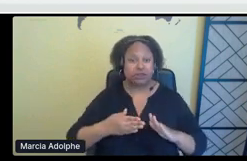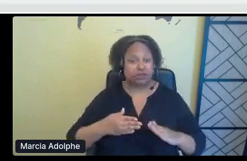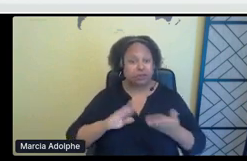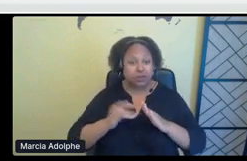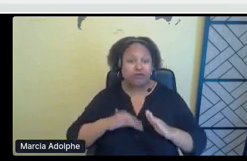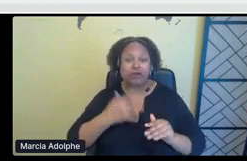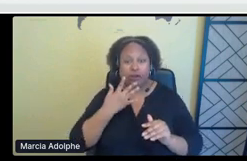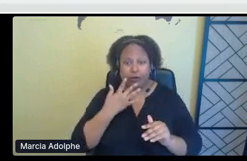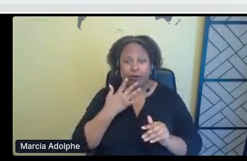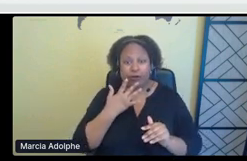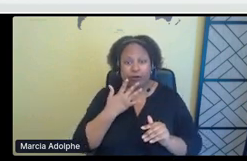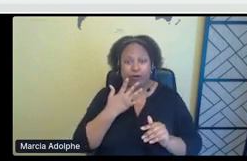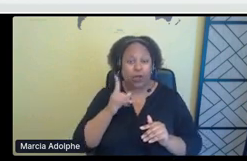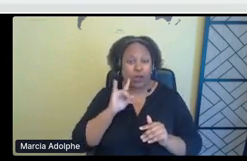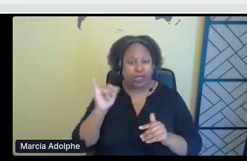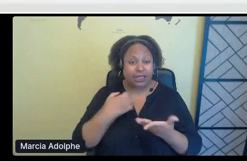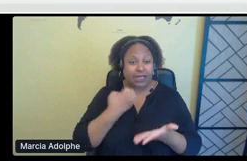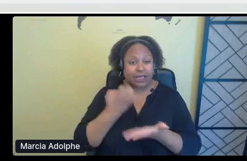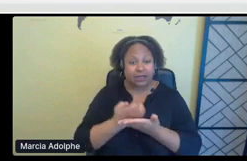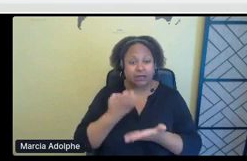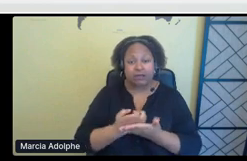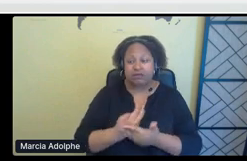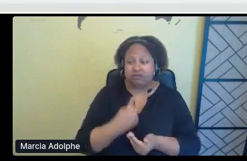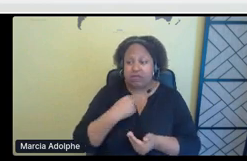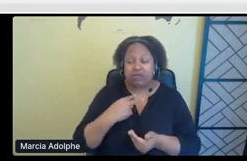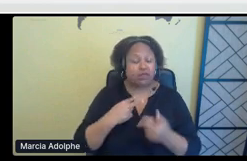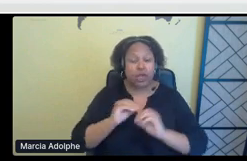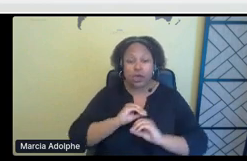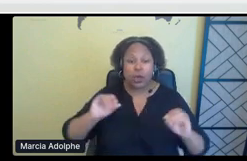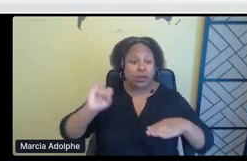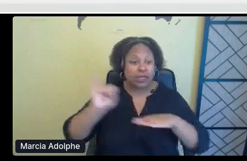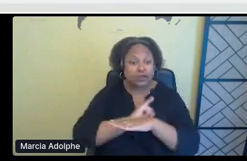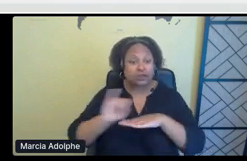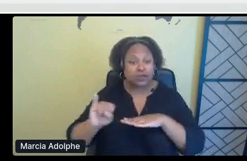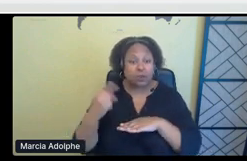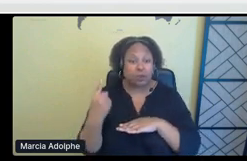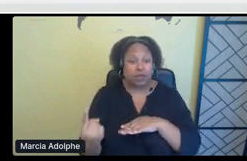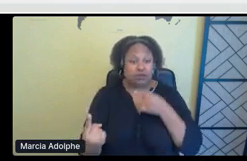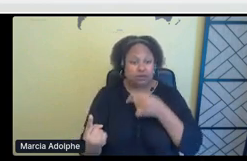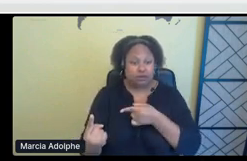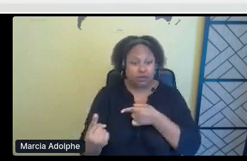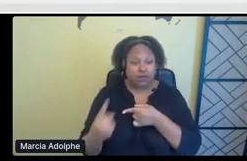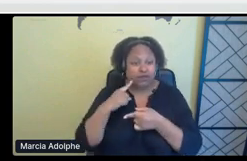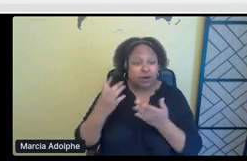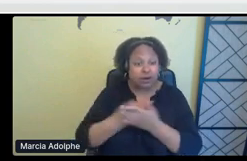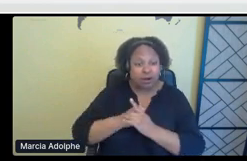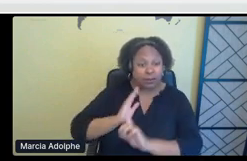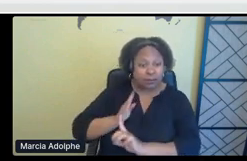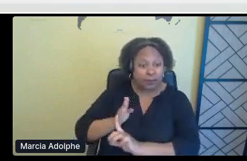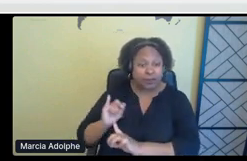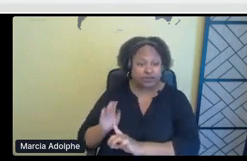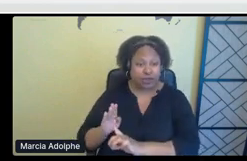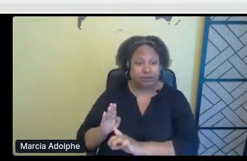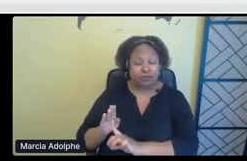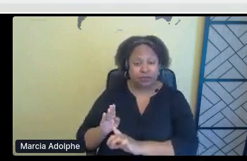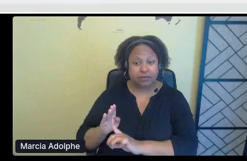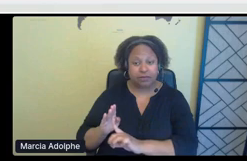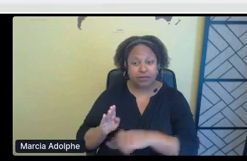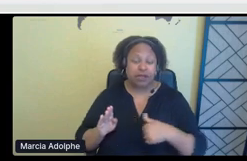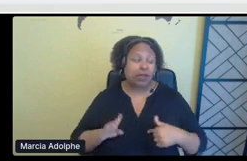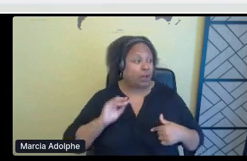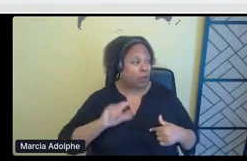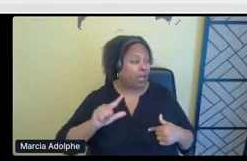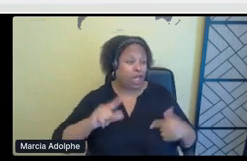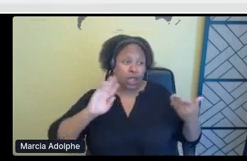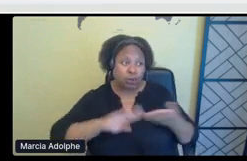living as economic hostages, where that is the only industry around, um, for jobs. And then therefore the industry likes to say, well, the community